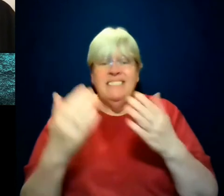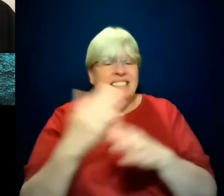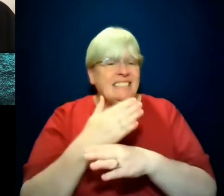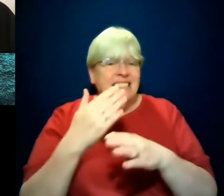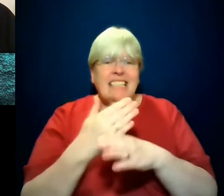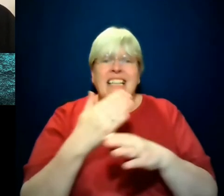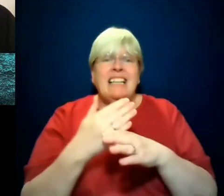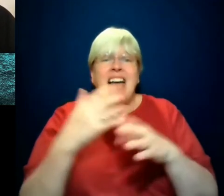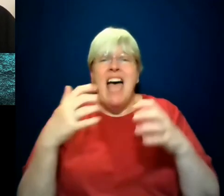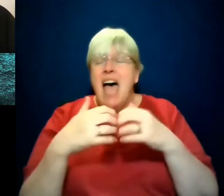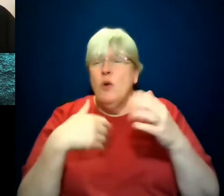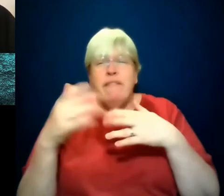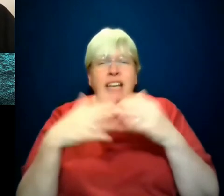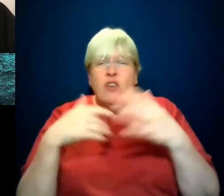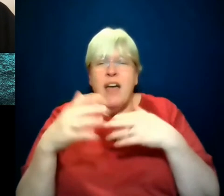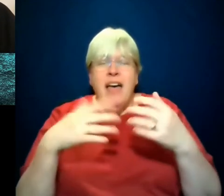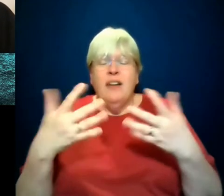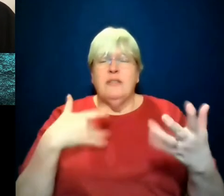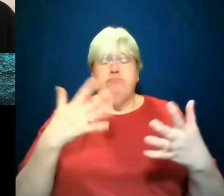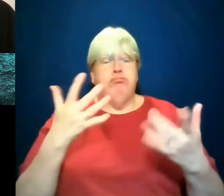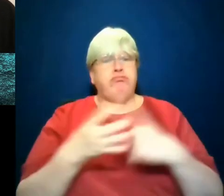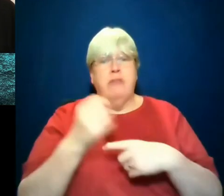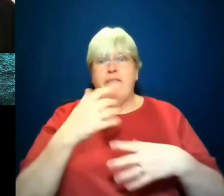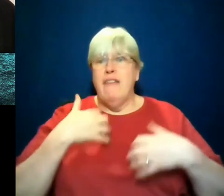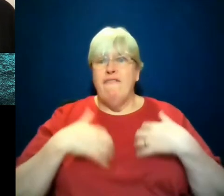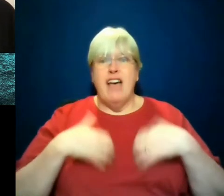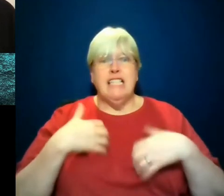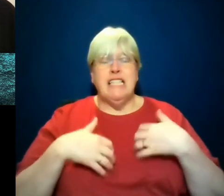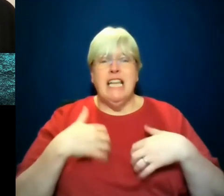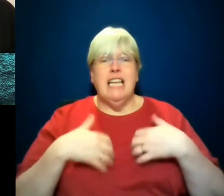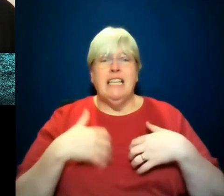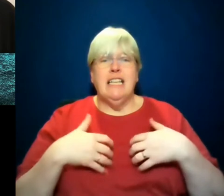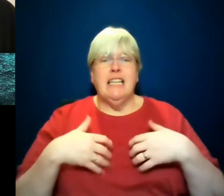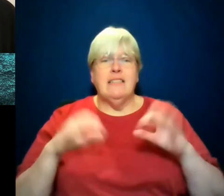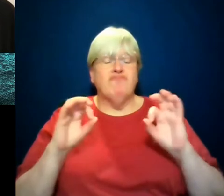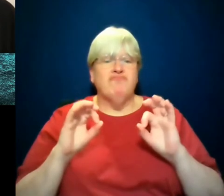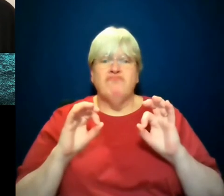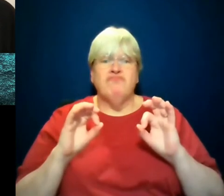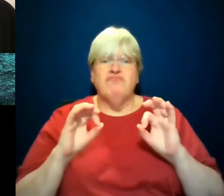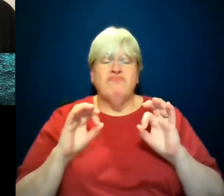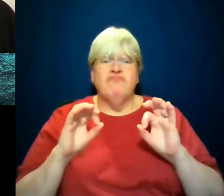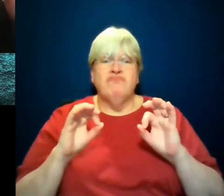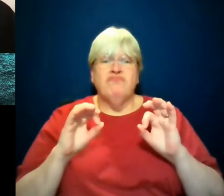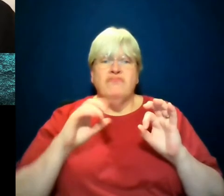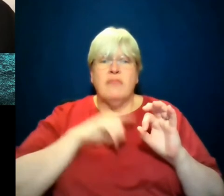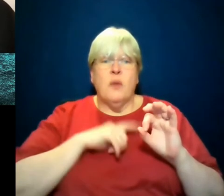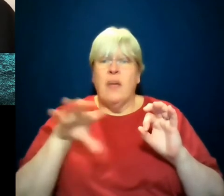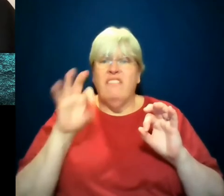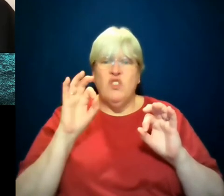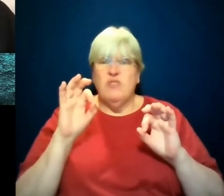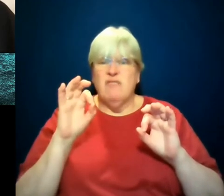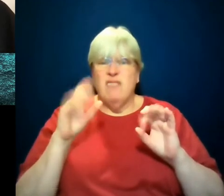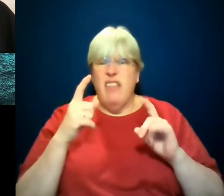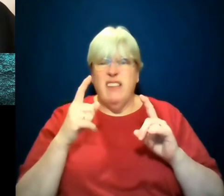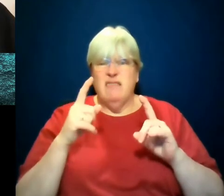you figure stuff out. I find all of that fascinating. So there's no cynicism in why I've chosen crime to get away with